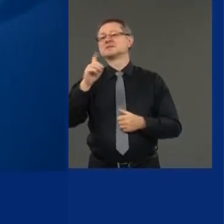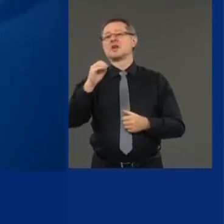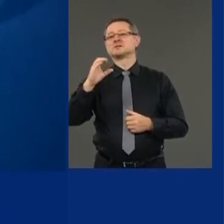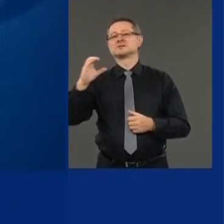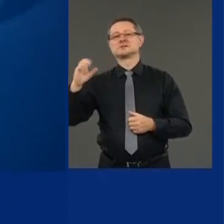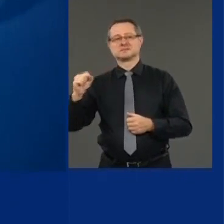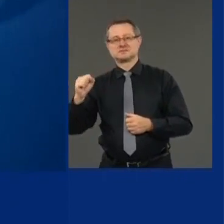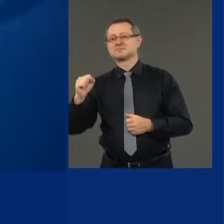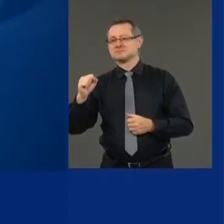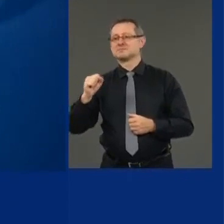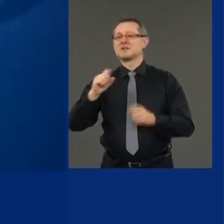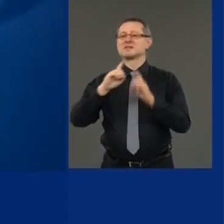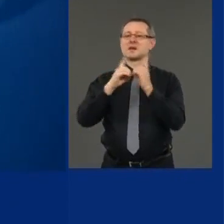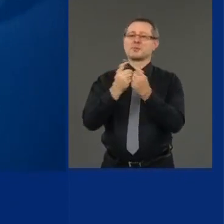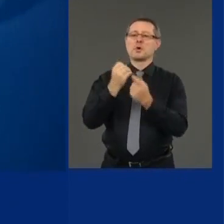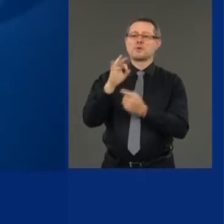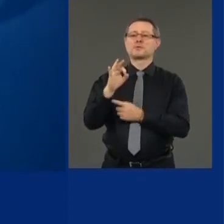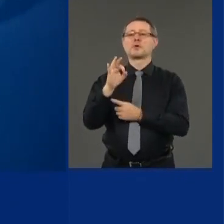facilities. Okay.